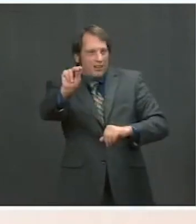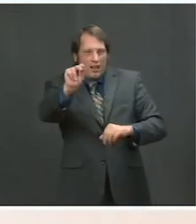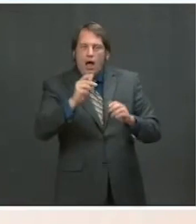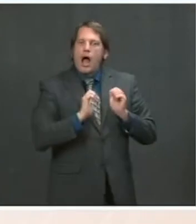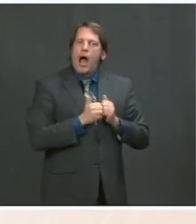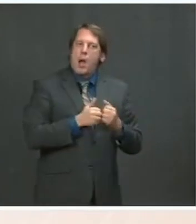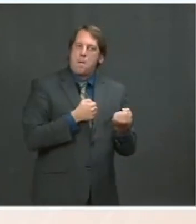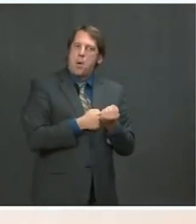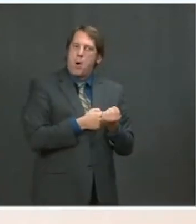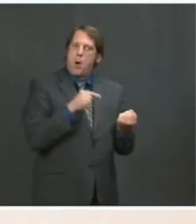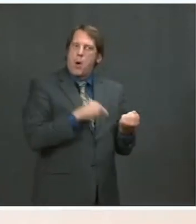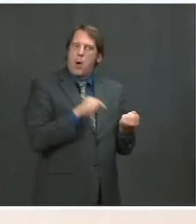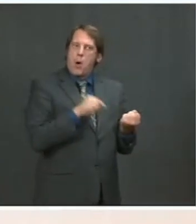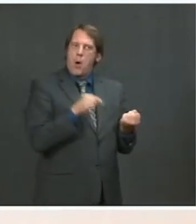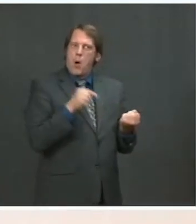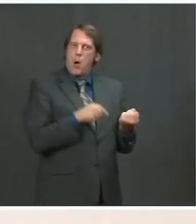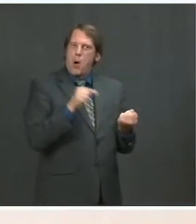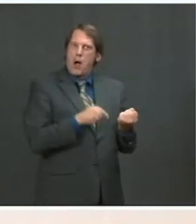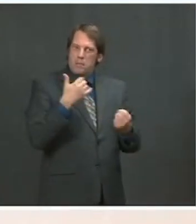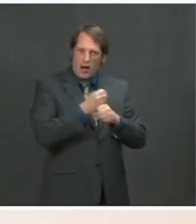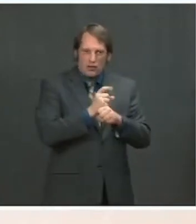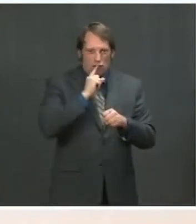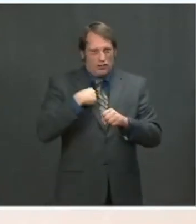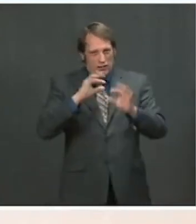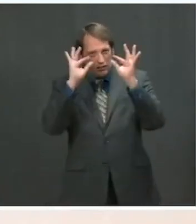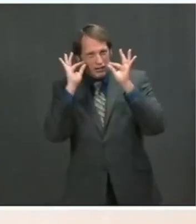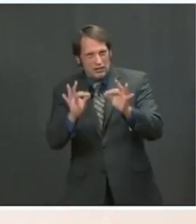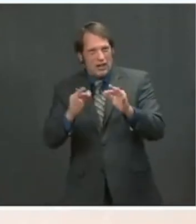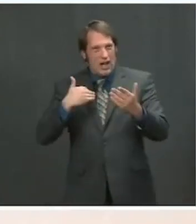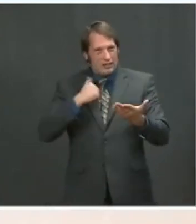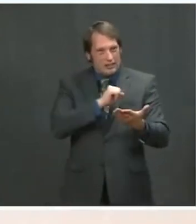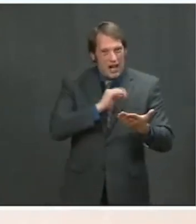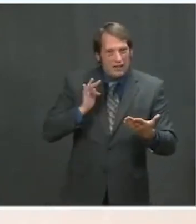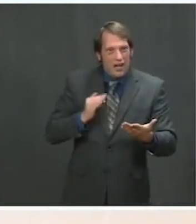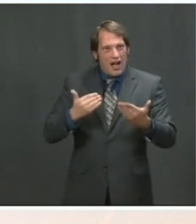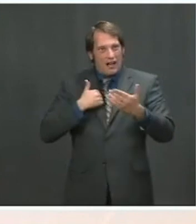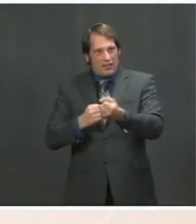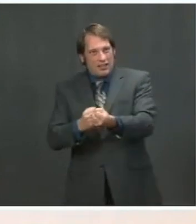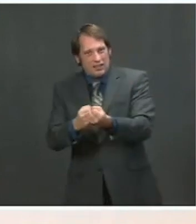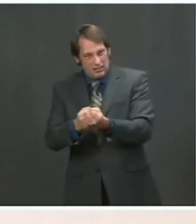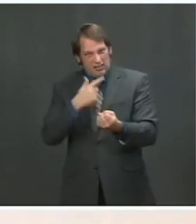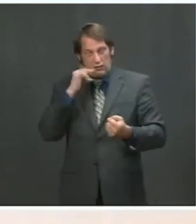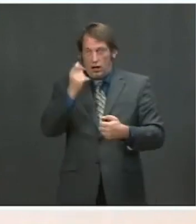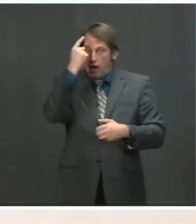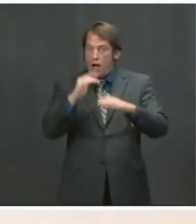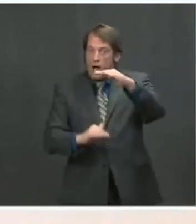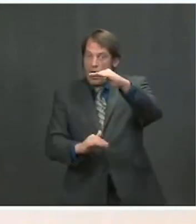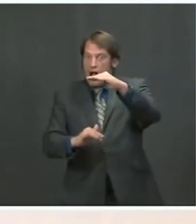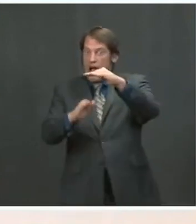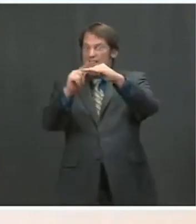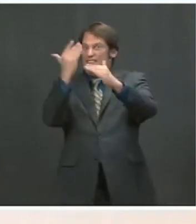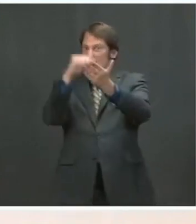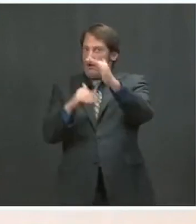and change those and it was always meant to be a first step Back to my other question this had anything to do with the pushback from Democrats on Capitol